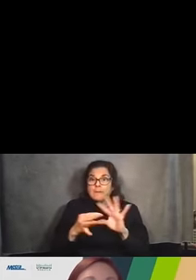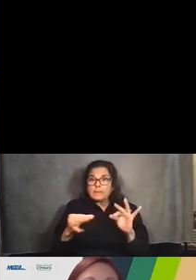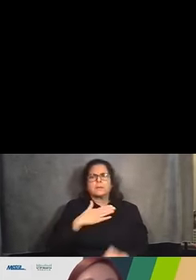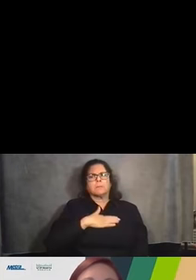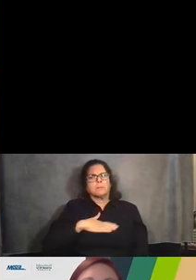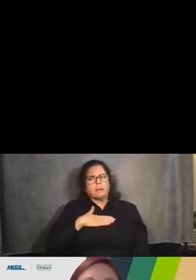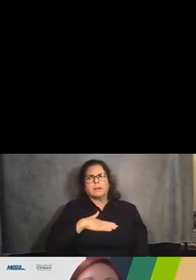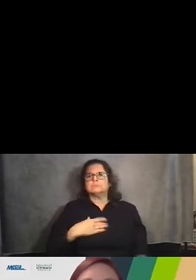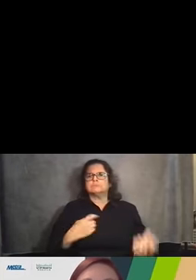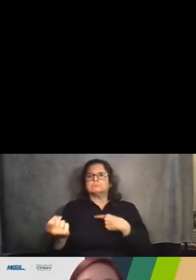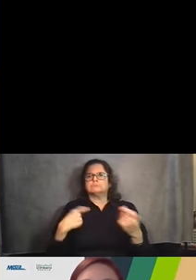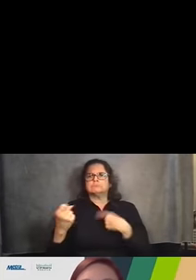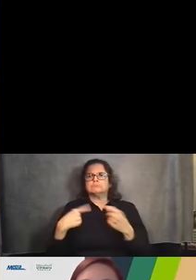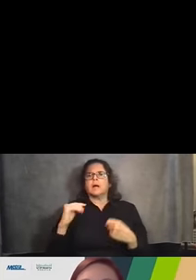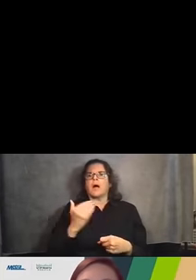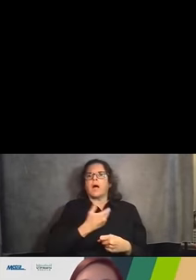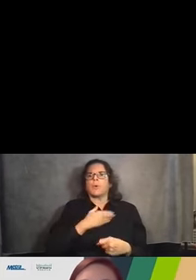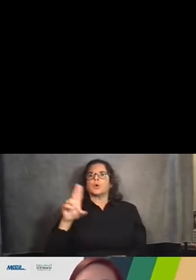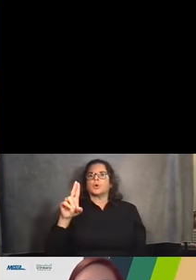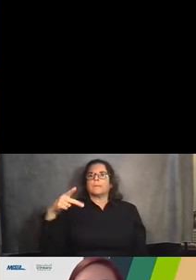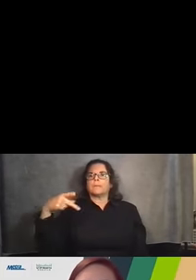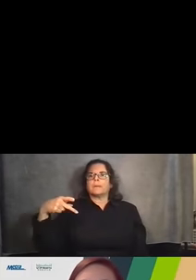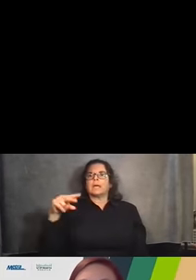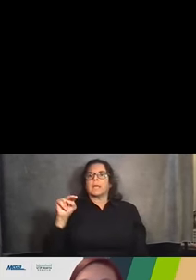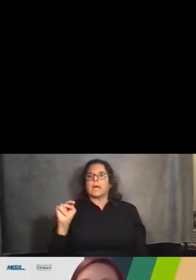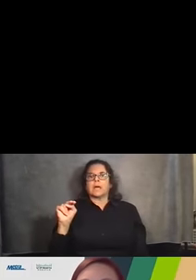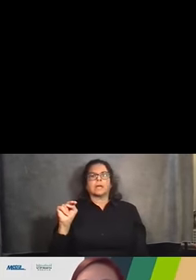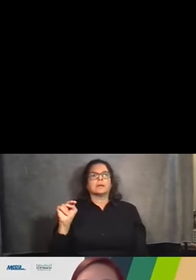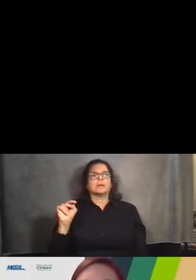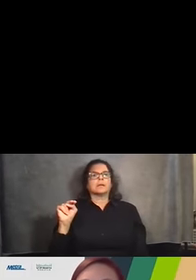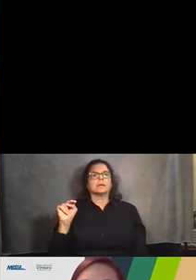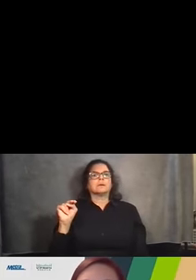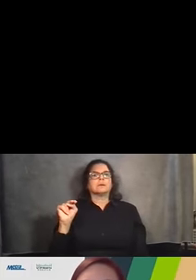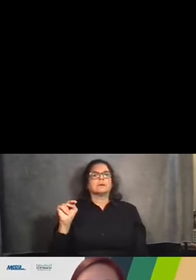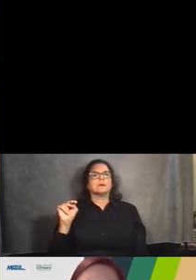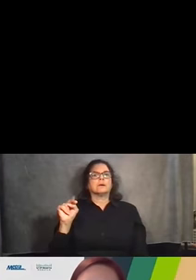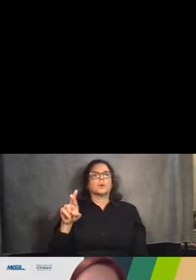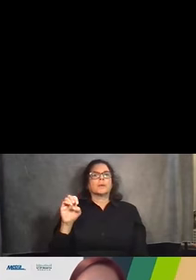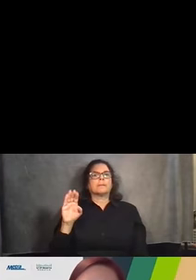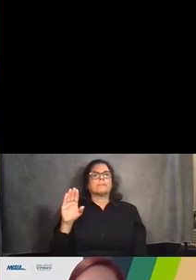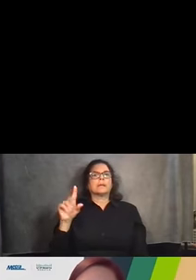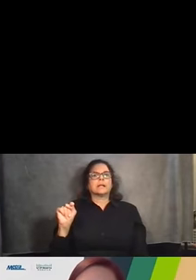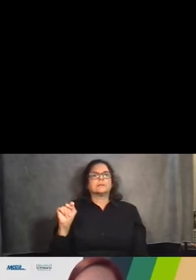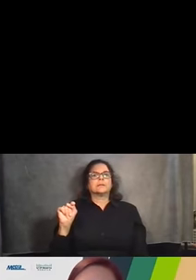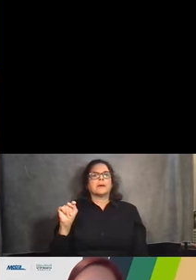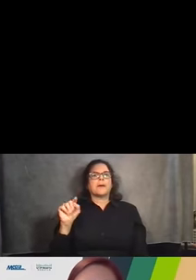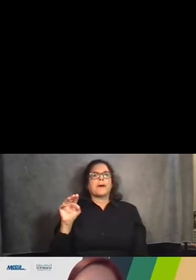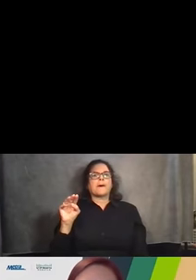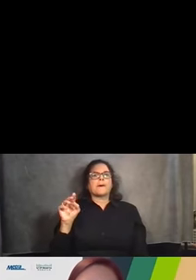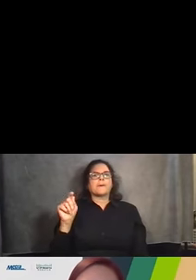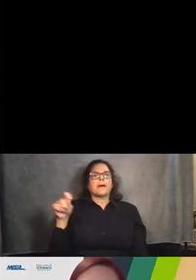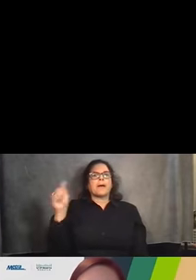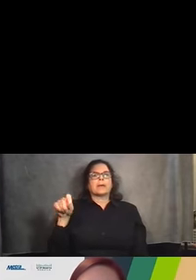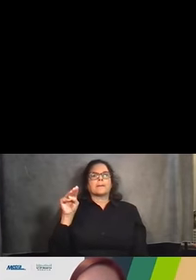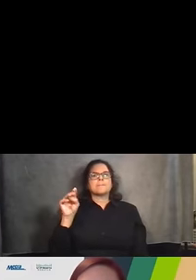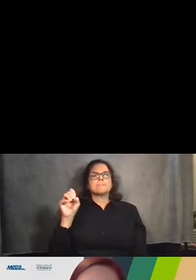our project email at upnrebuildatmetrar.com. As you